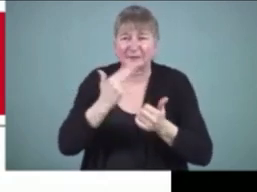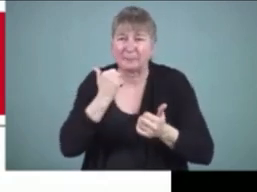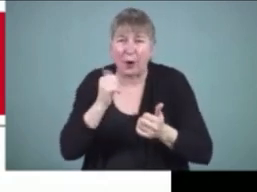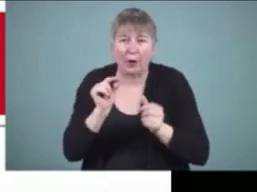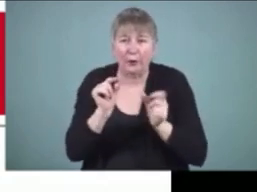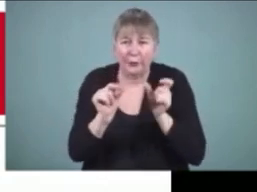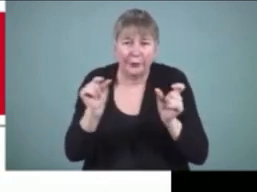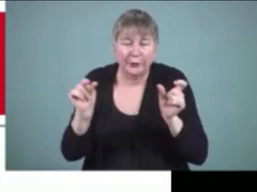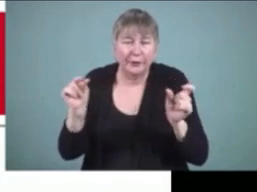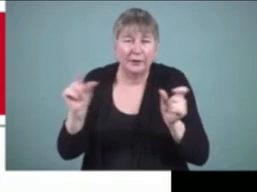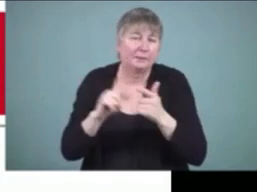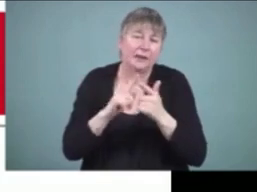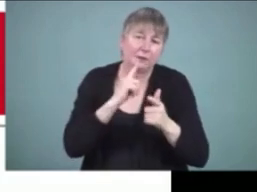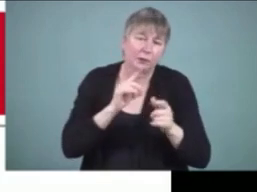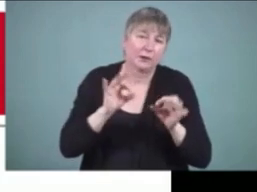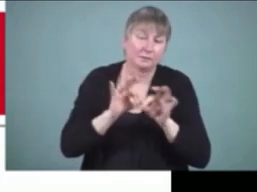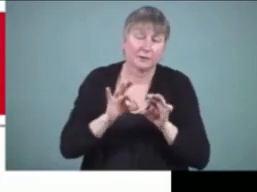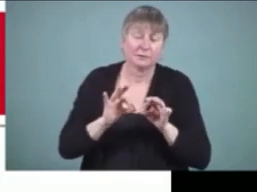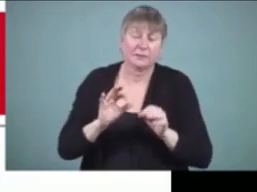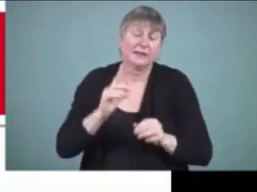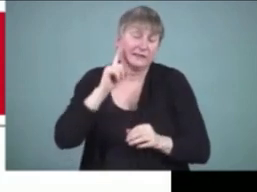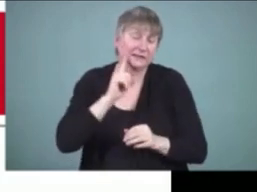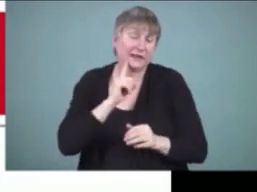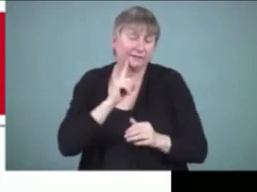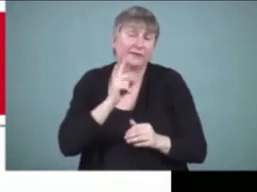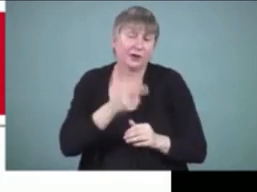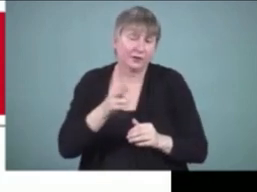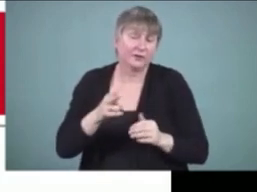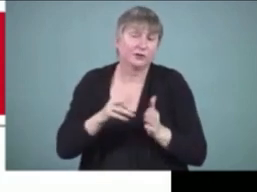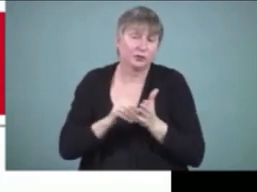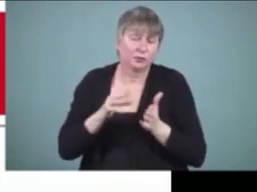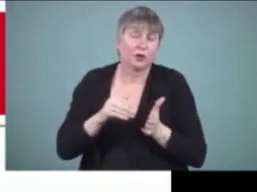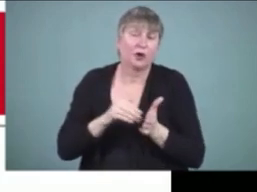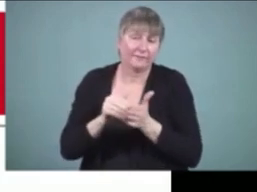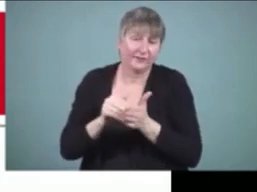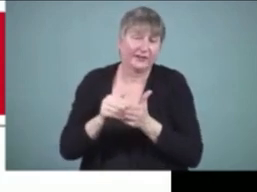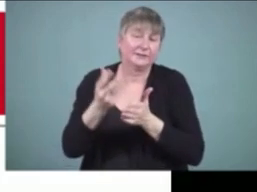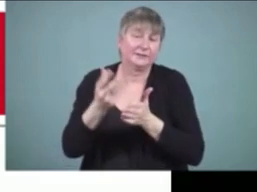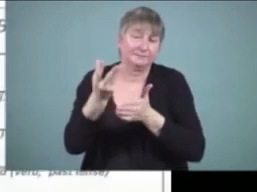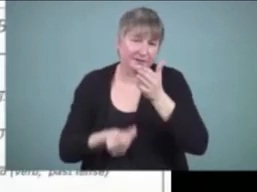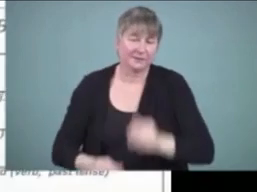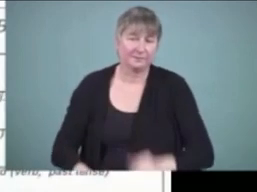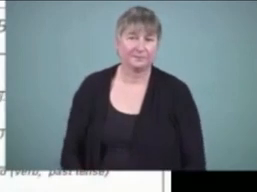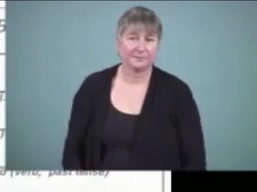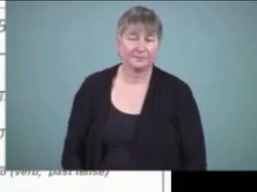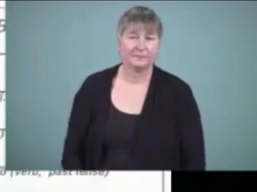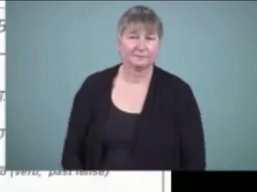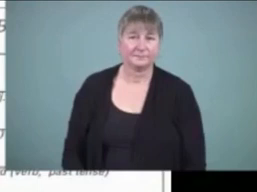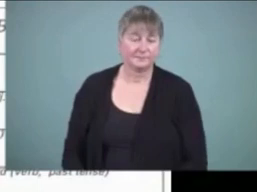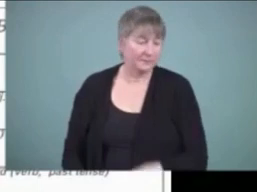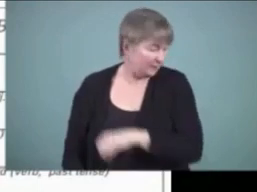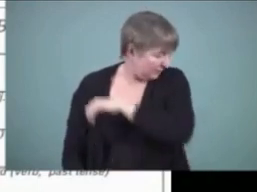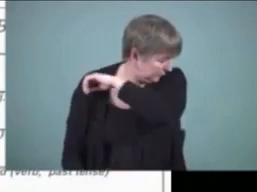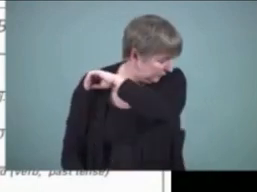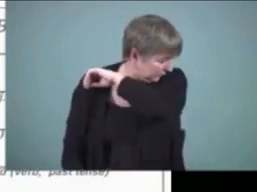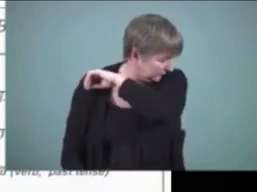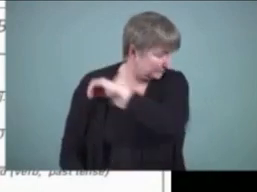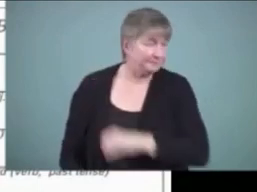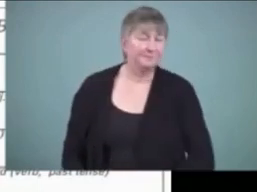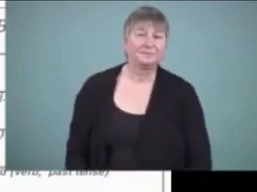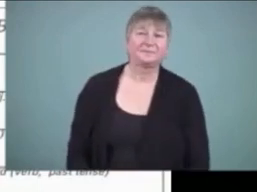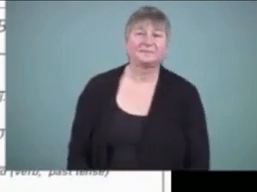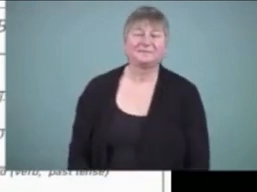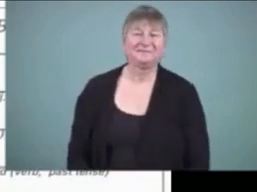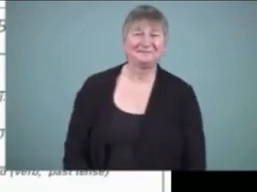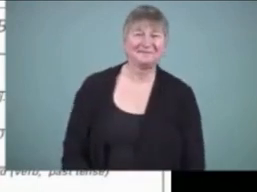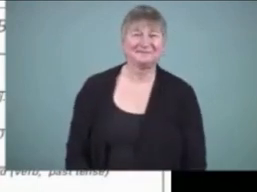morphology that our students often um omit next slide please um and this is